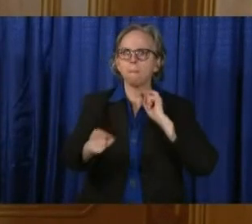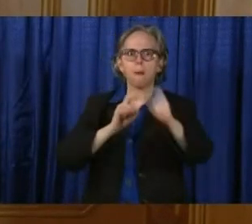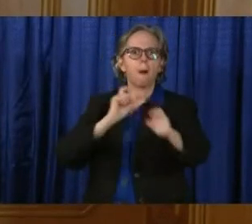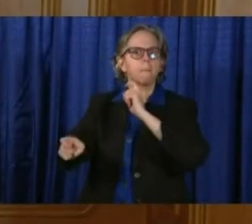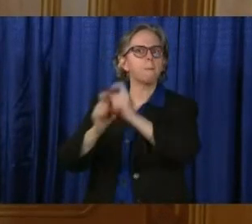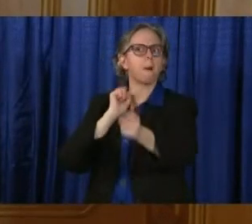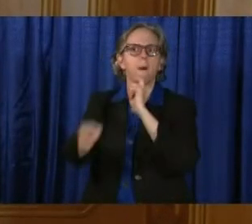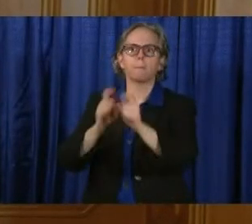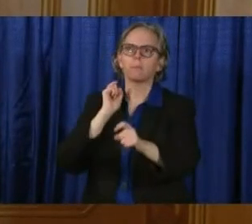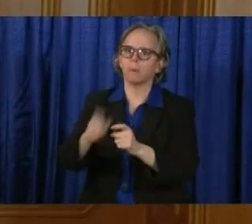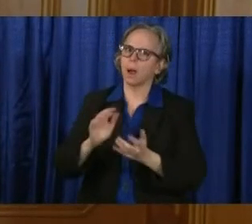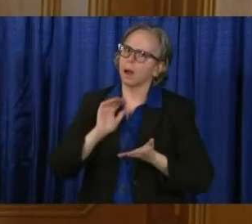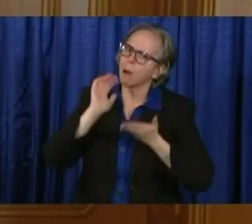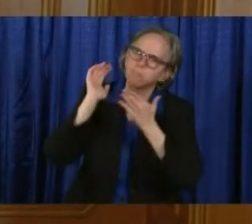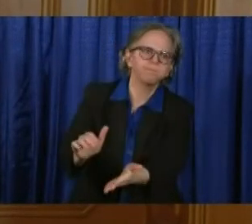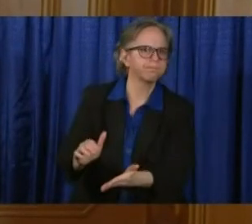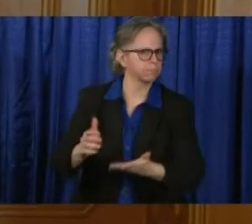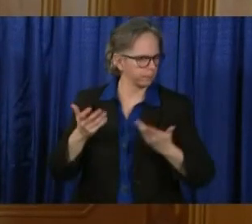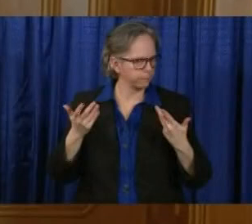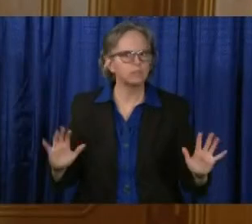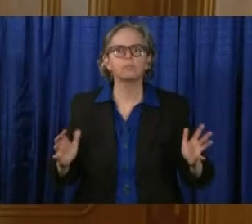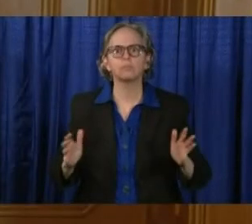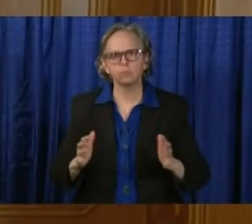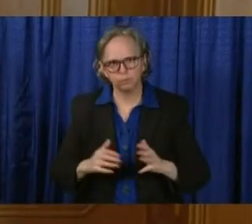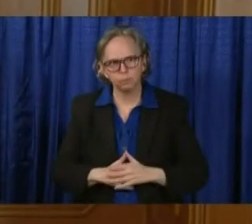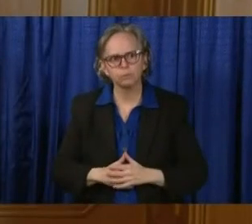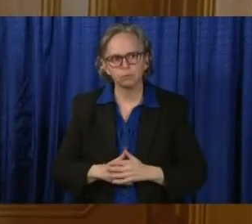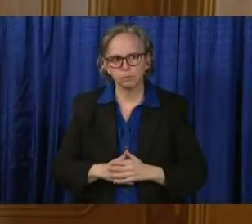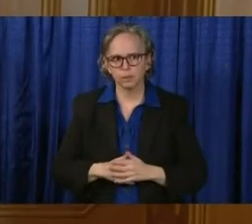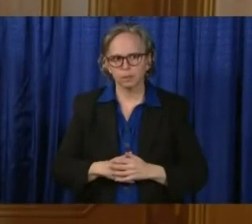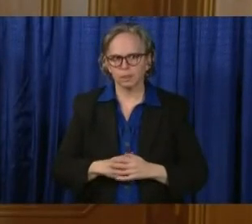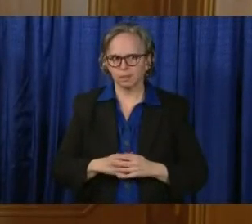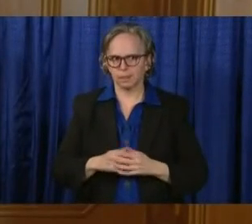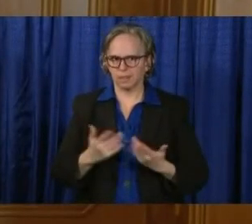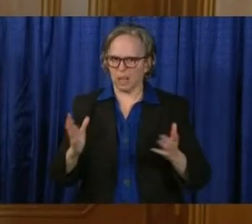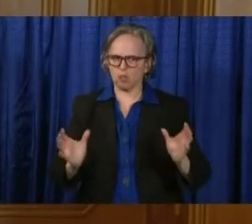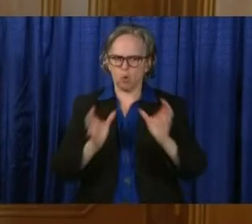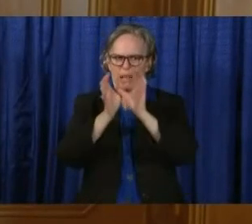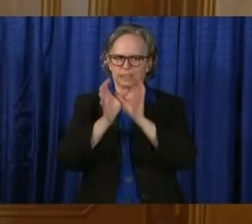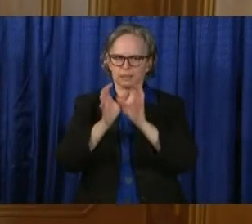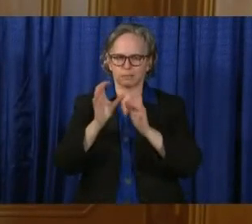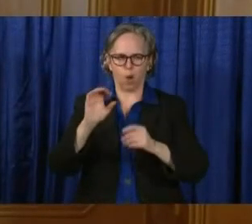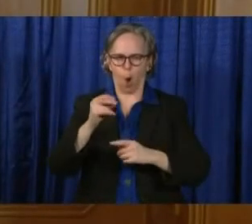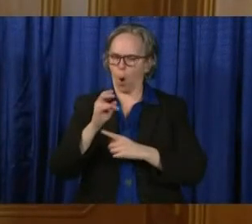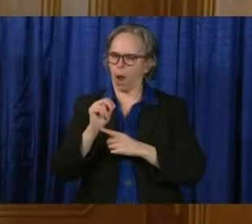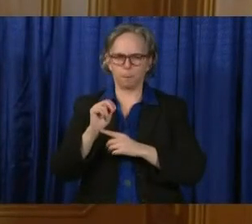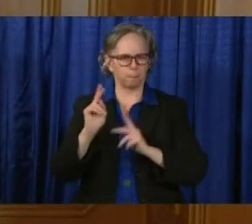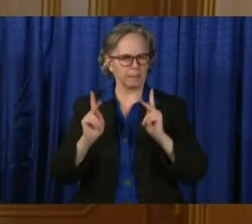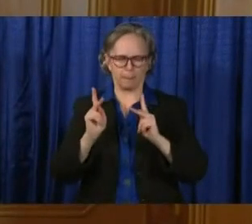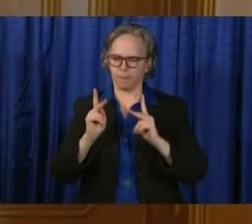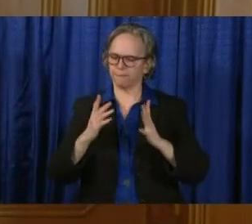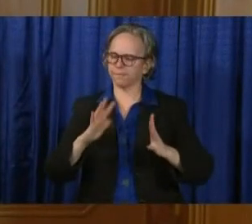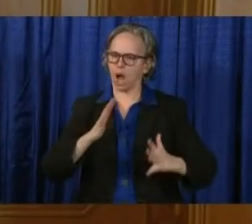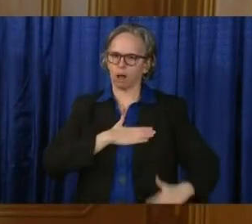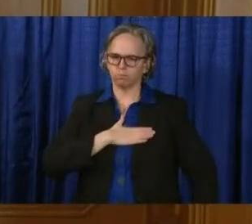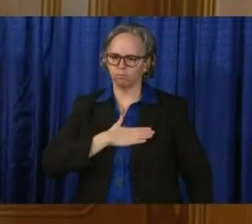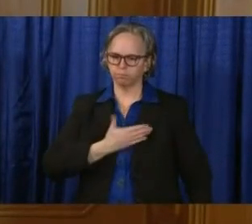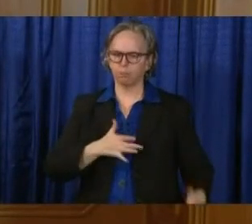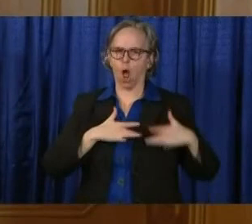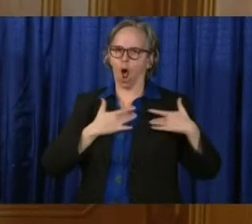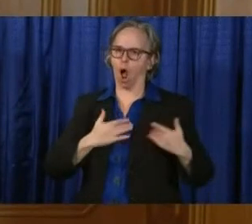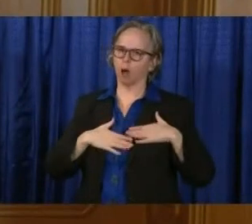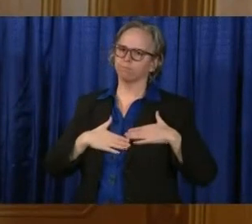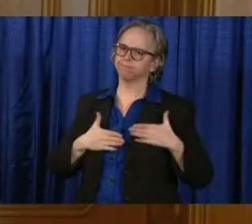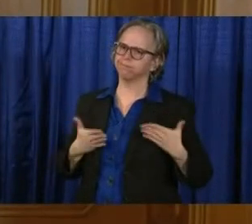crisis, as we have seen throughout our history, Ohioans act with great generosity, and so to all those institutions, thank you.